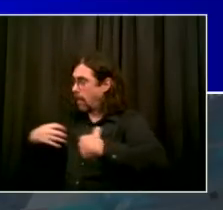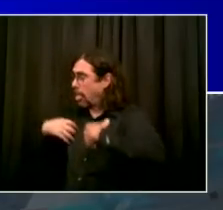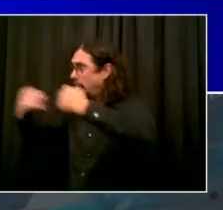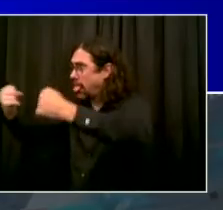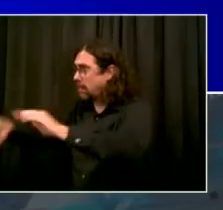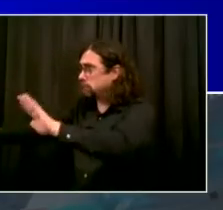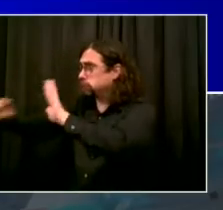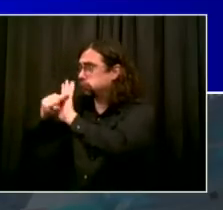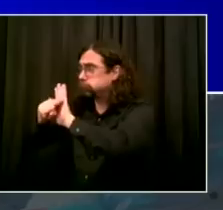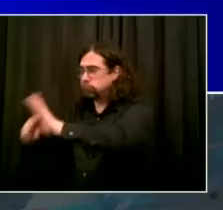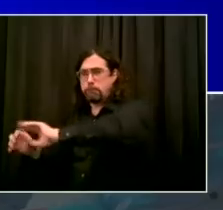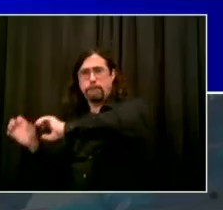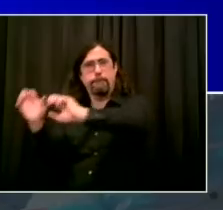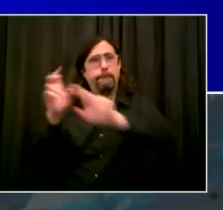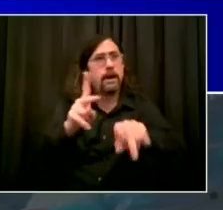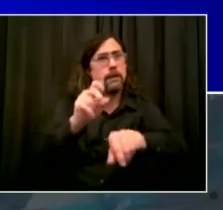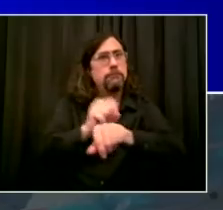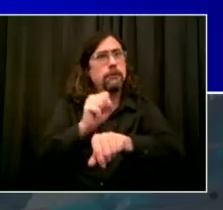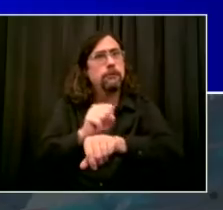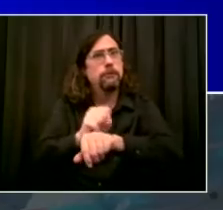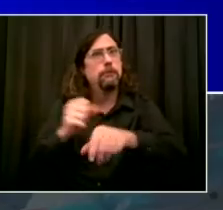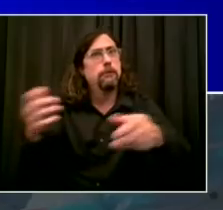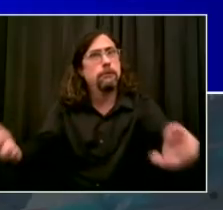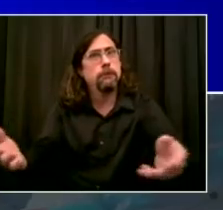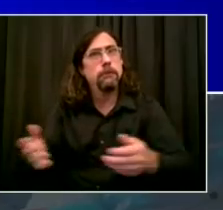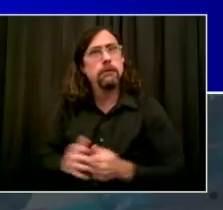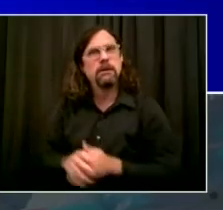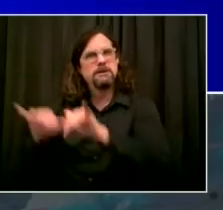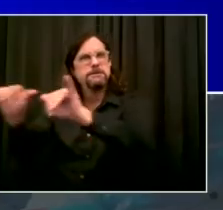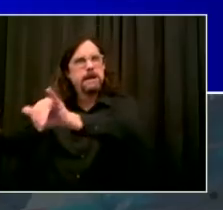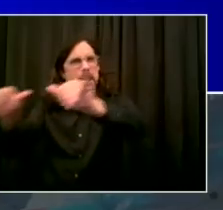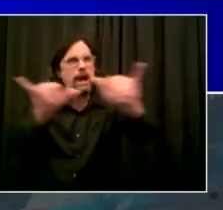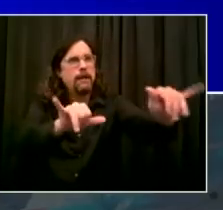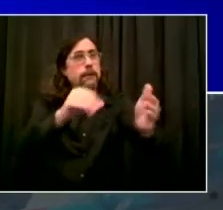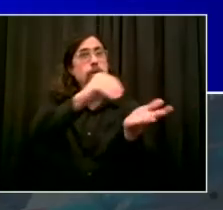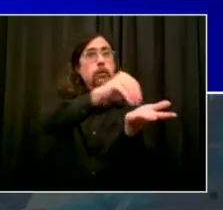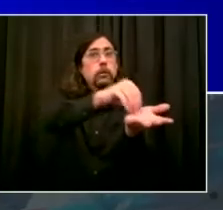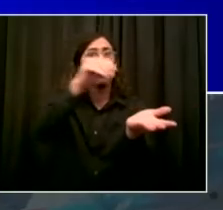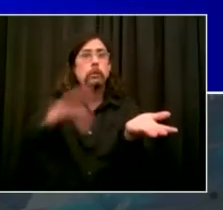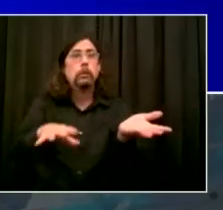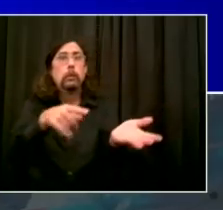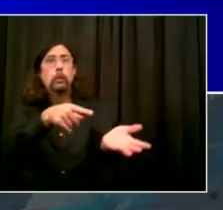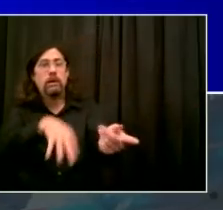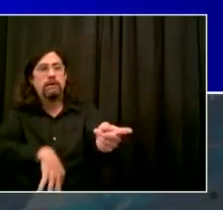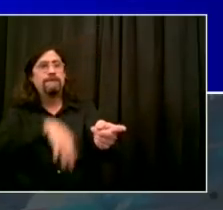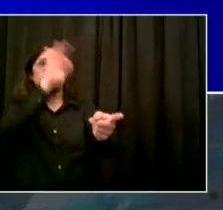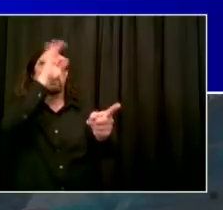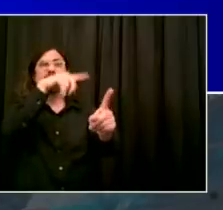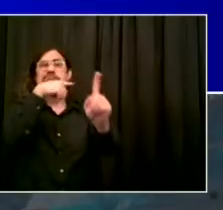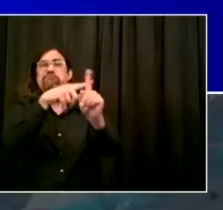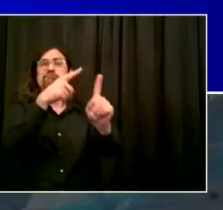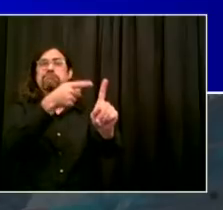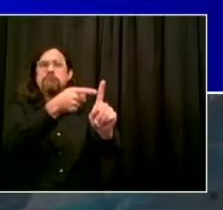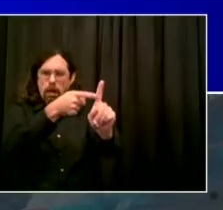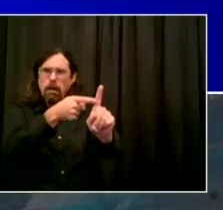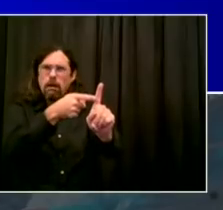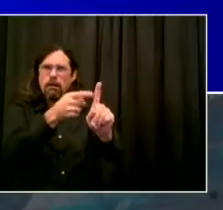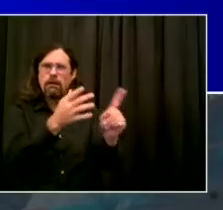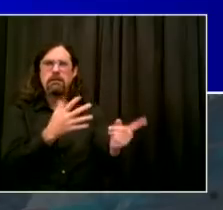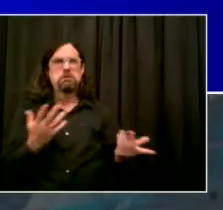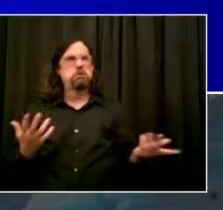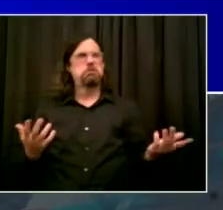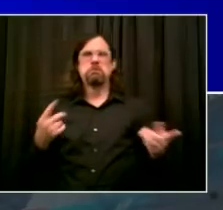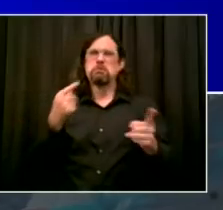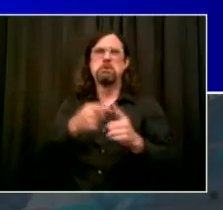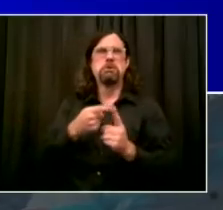students will test positive at some point in the year and they'll go home for two weeks and then they'll come back and they'll complete the school year. We